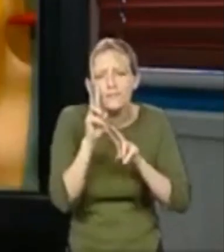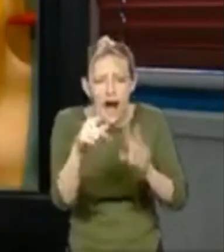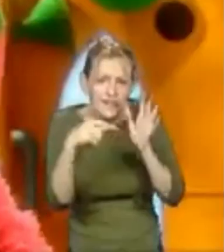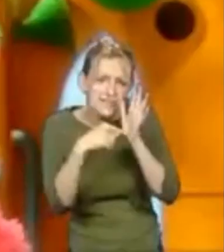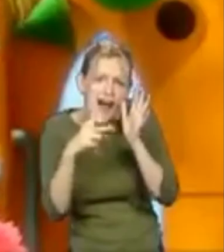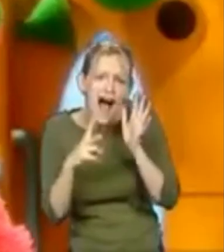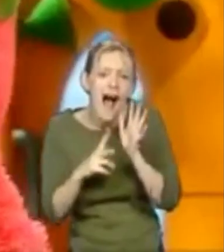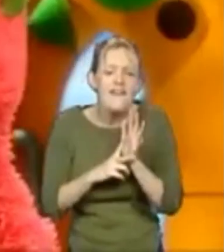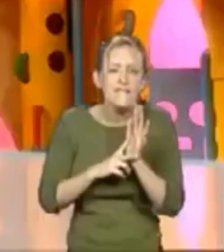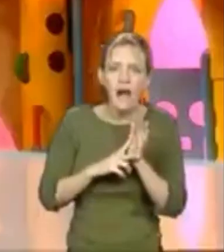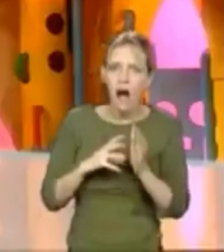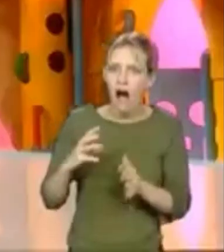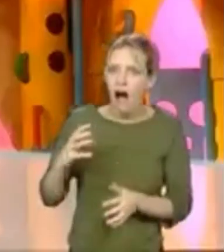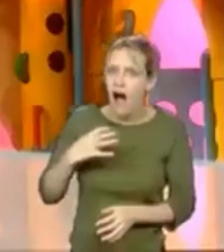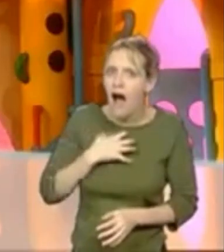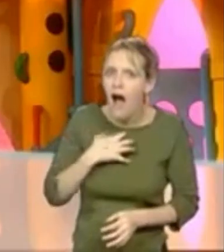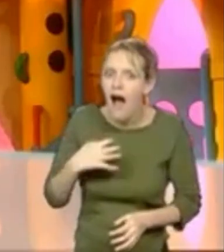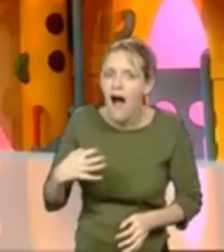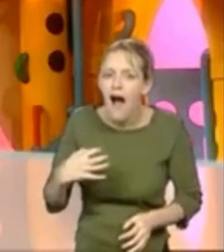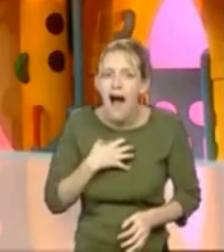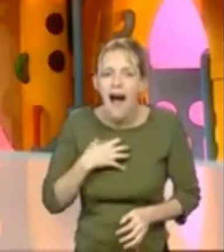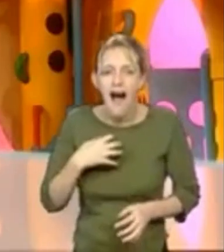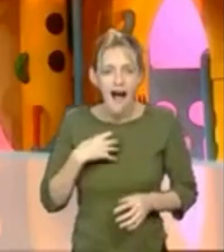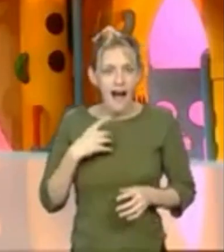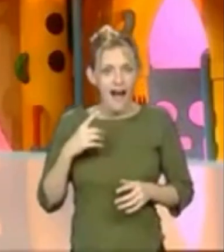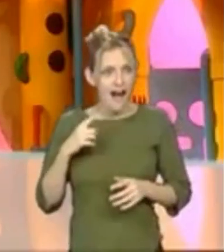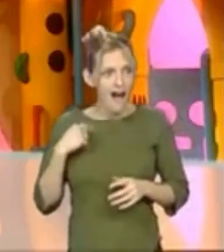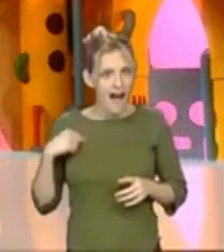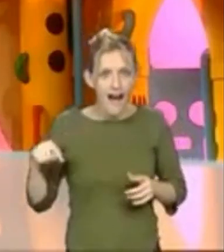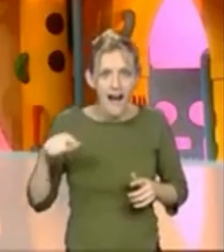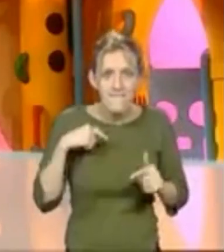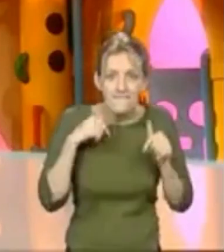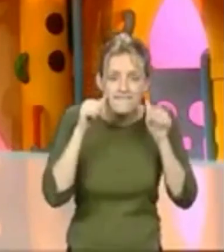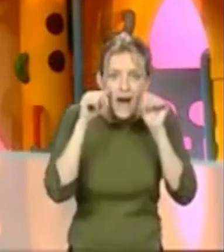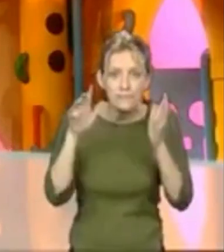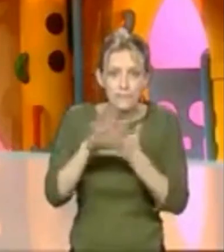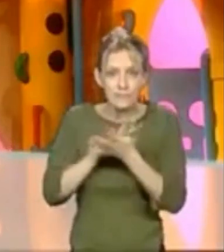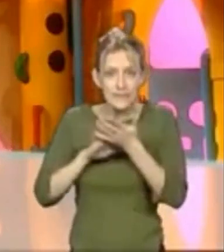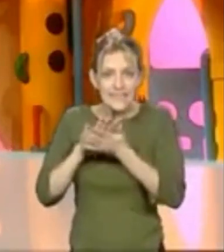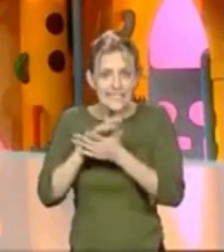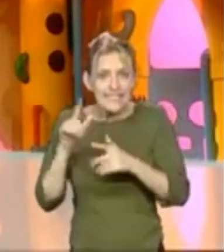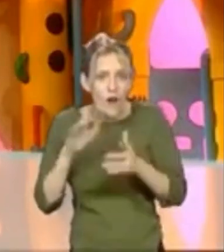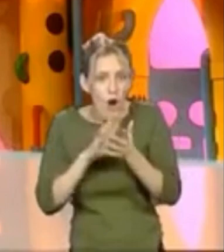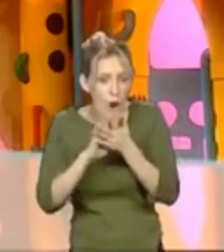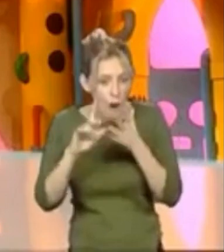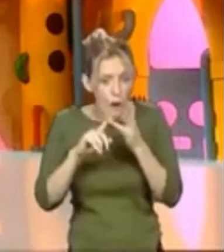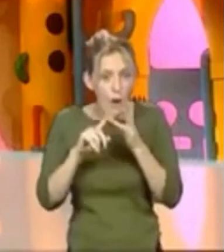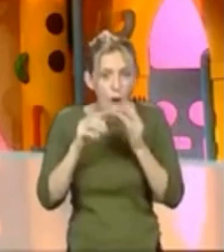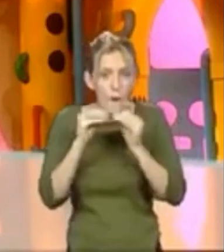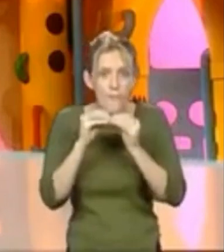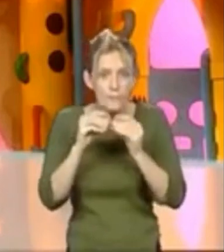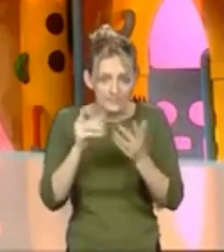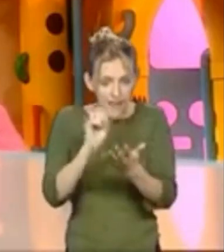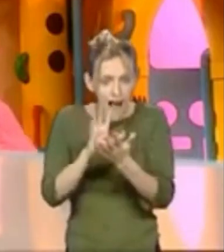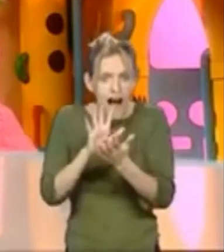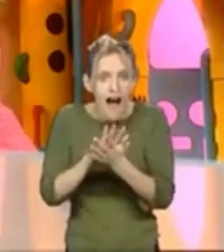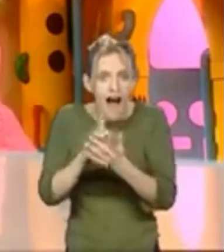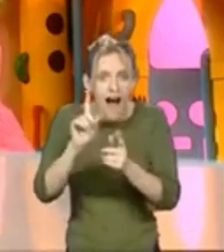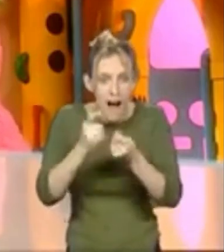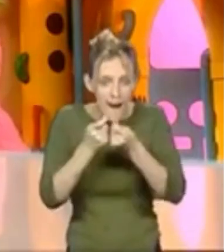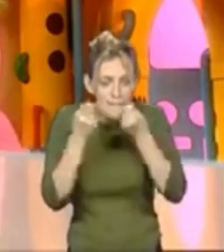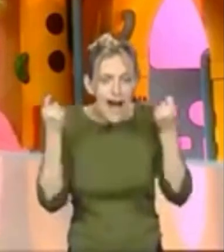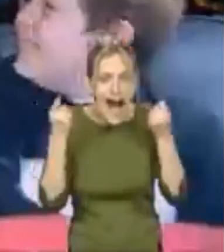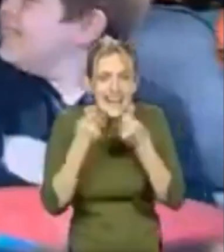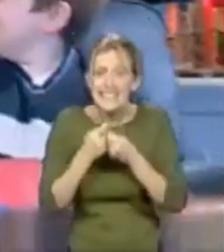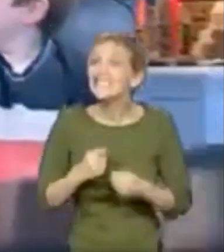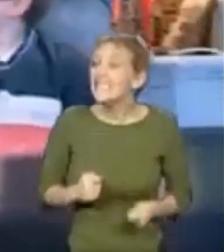you are. Really? Hoopy galoopy. But if we're famous, that means we can all get into Hoople Doop magazine. Yes.